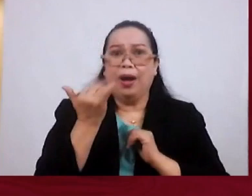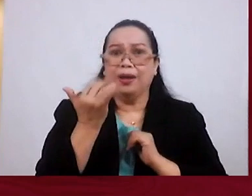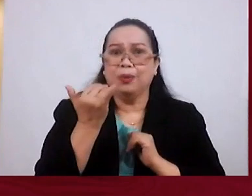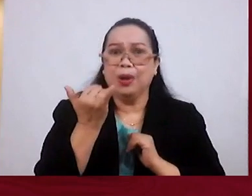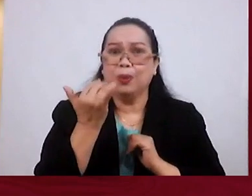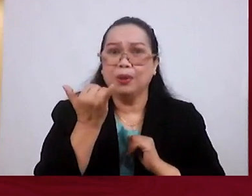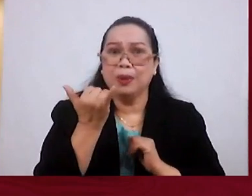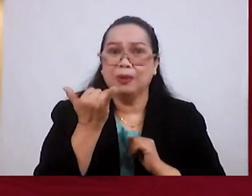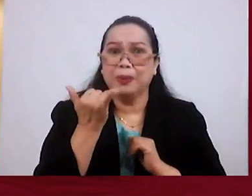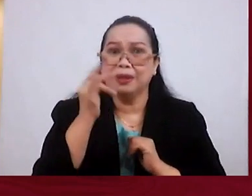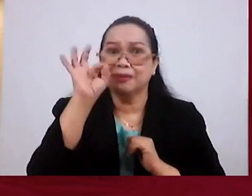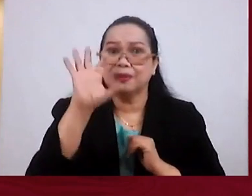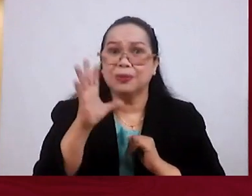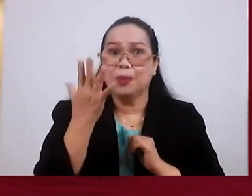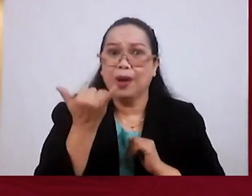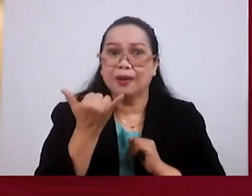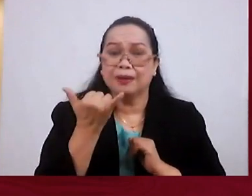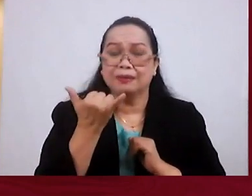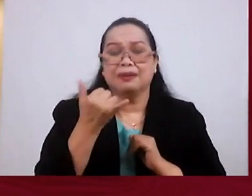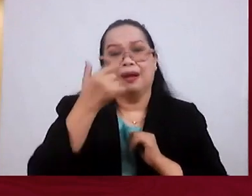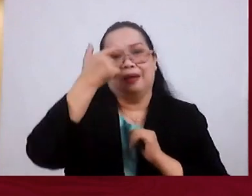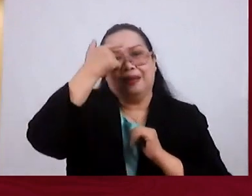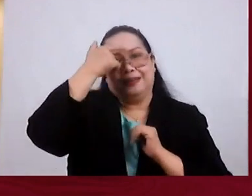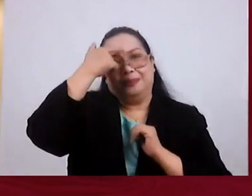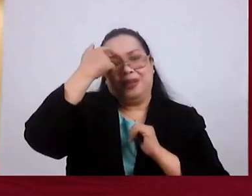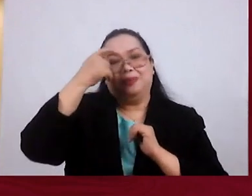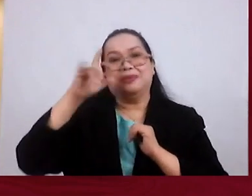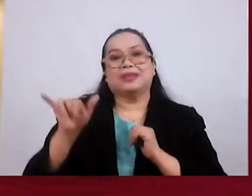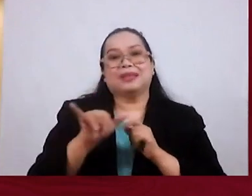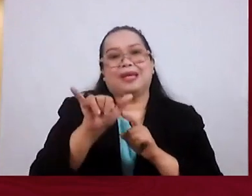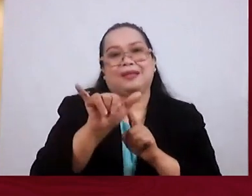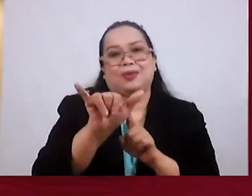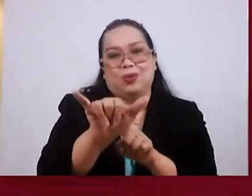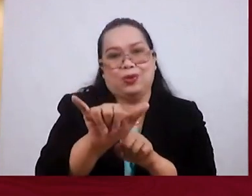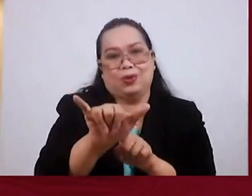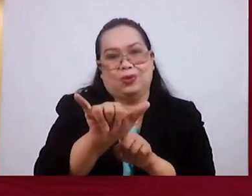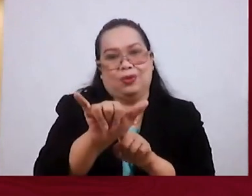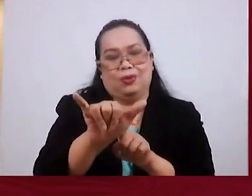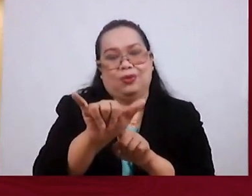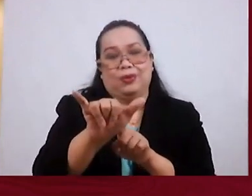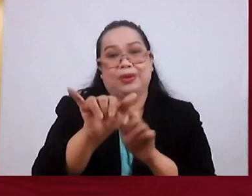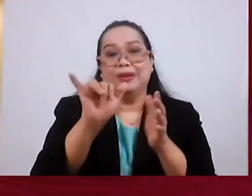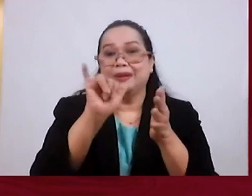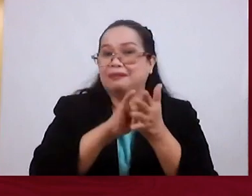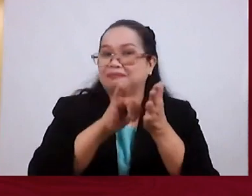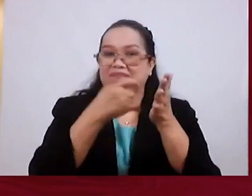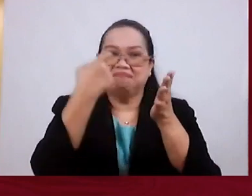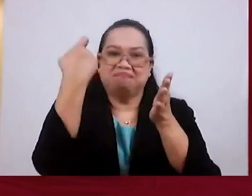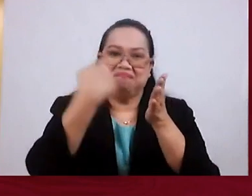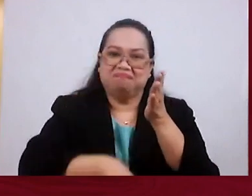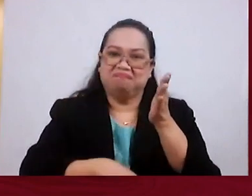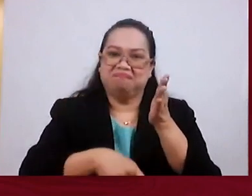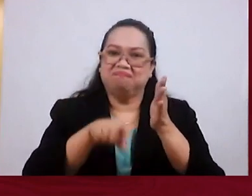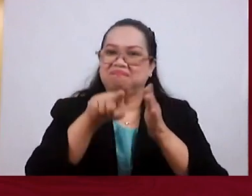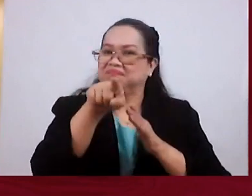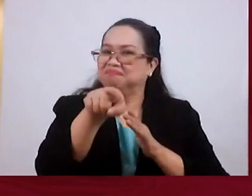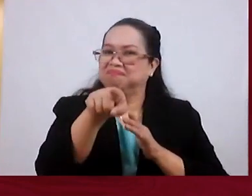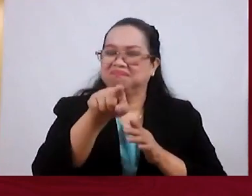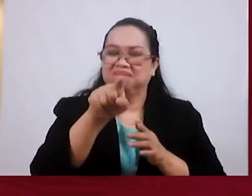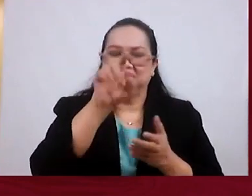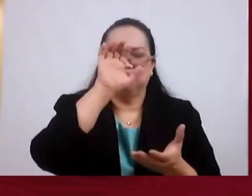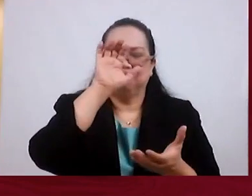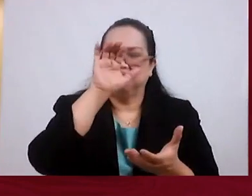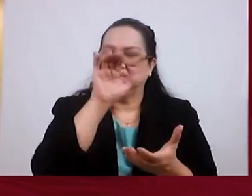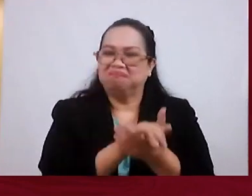that, pastor? Because the cost, my friends, is eternal. That's the price of leaving what you have believed